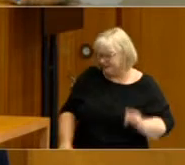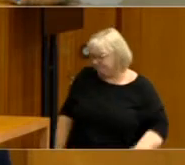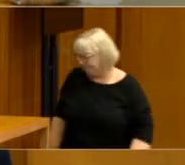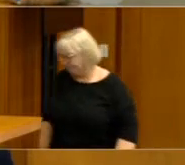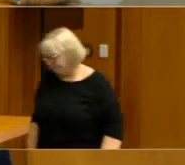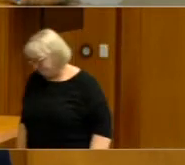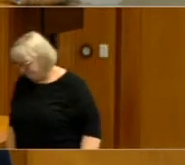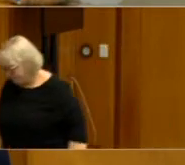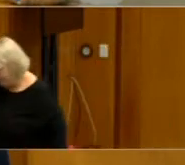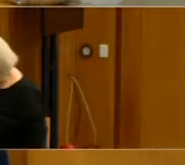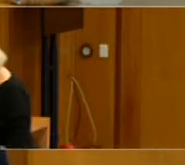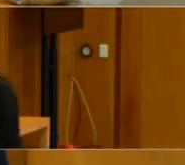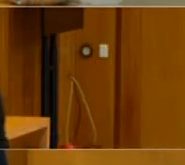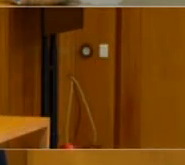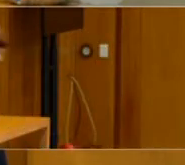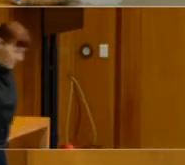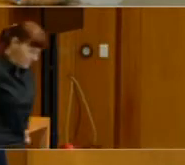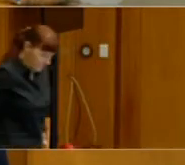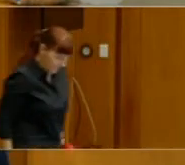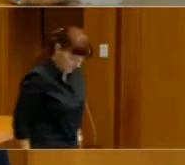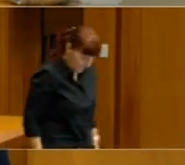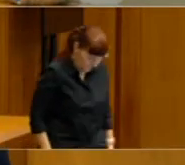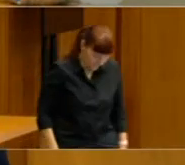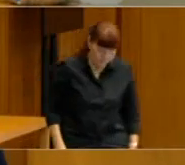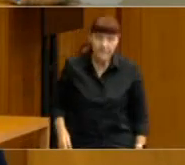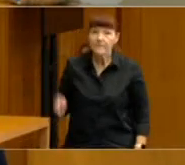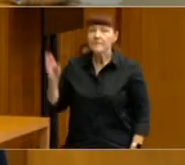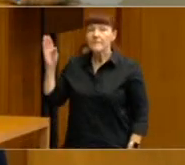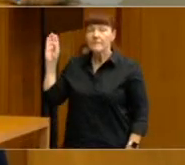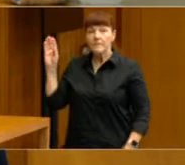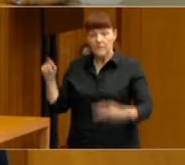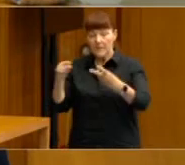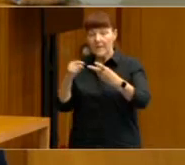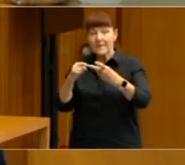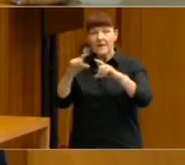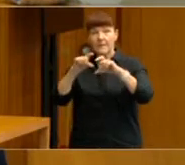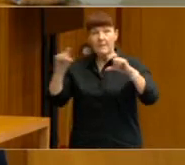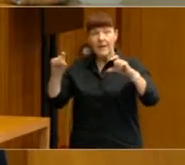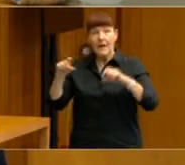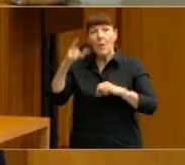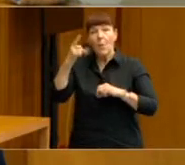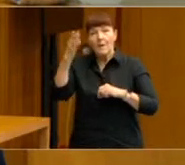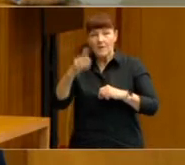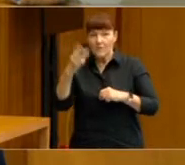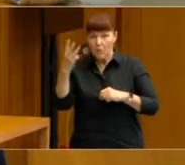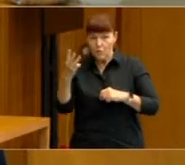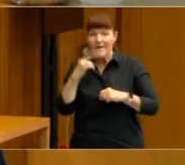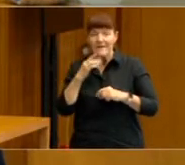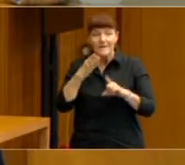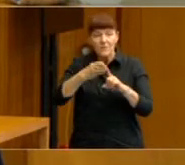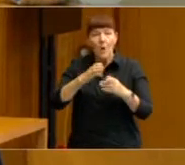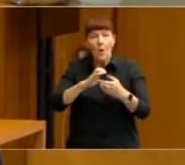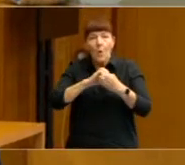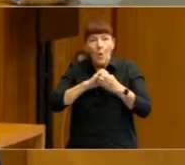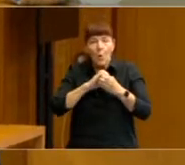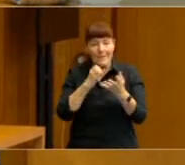The second bar you'll see there is that about one in three people said that they directly owned shares on the Australian